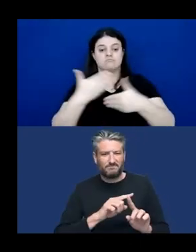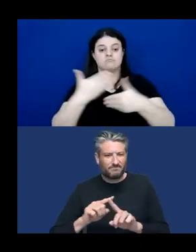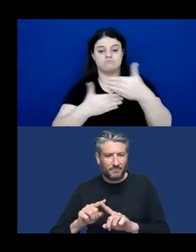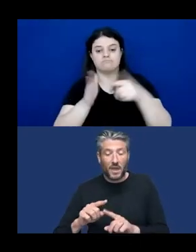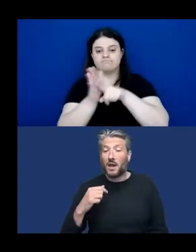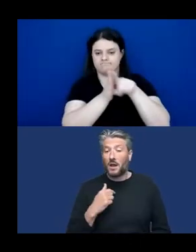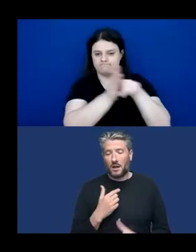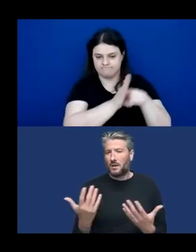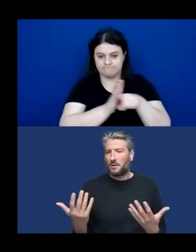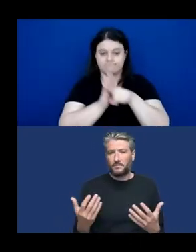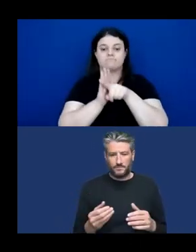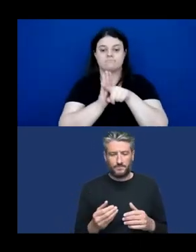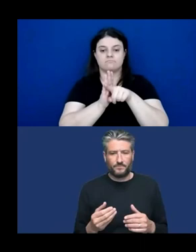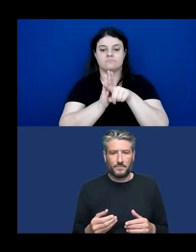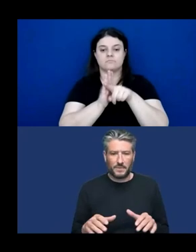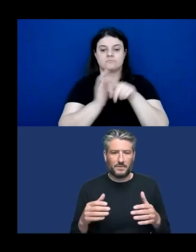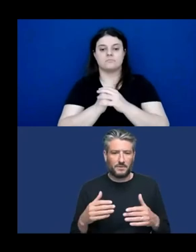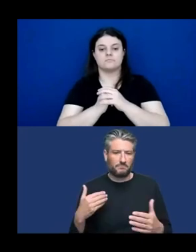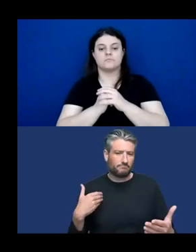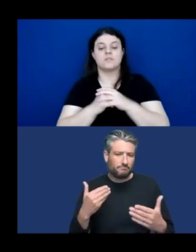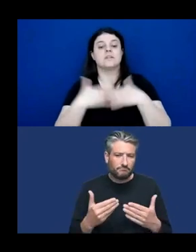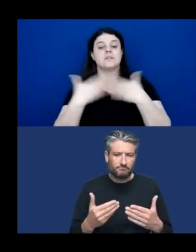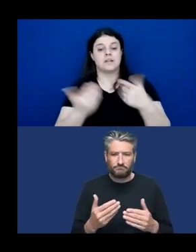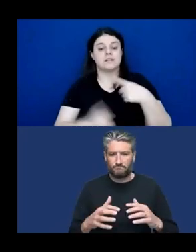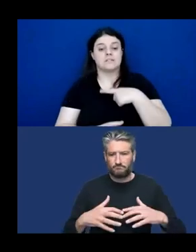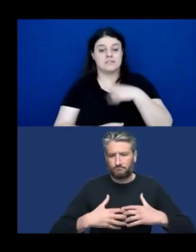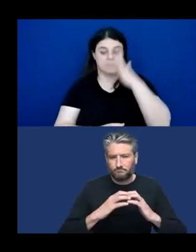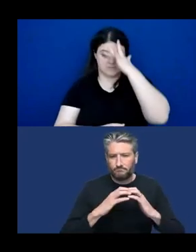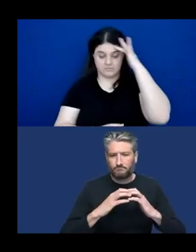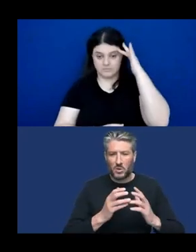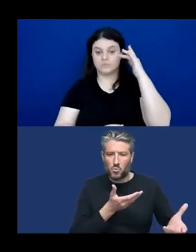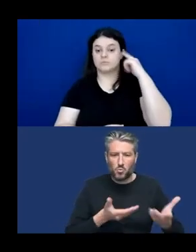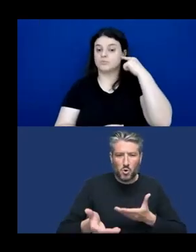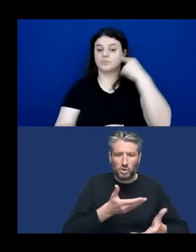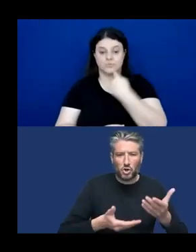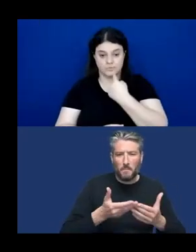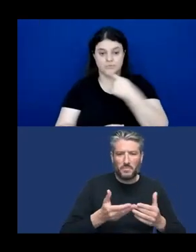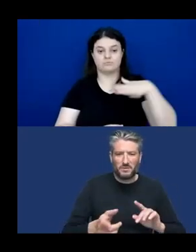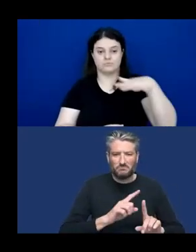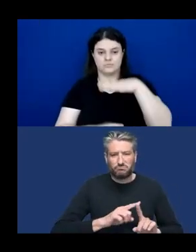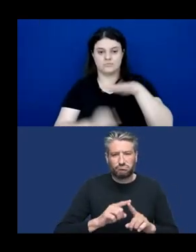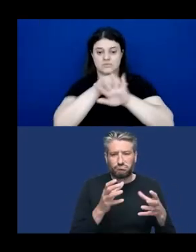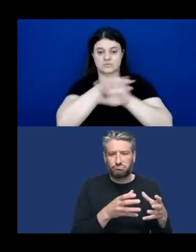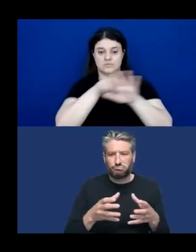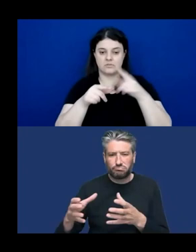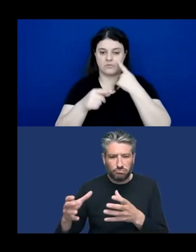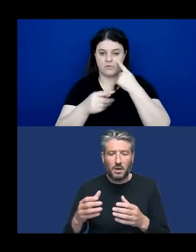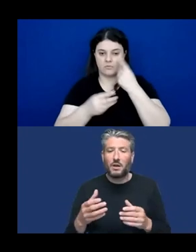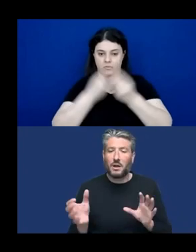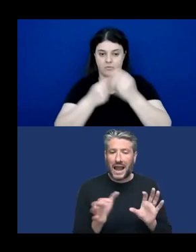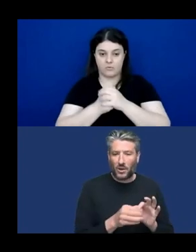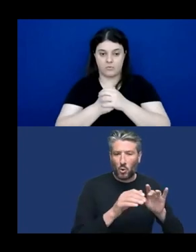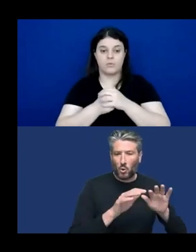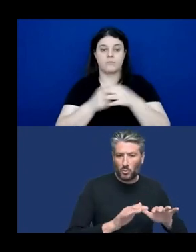including deaf thought leaders. We focused on five main areas fundamental to computation, data sets,